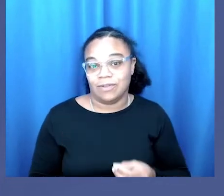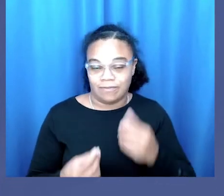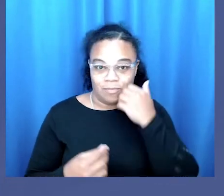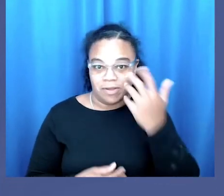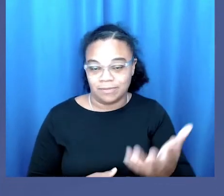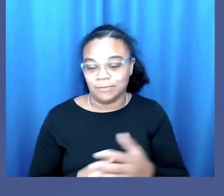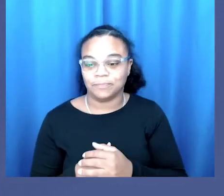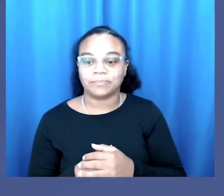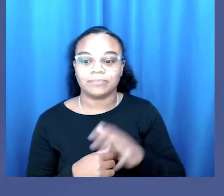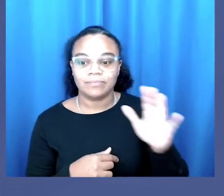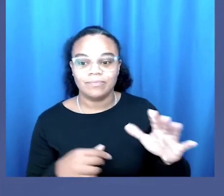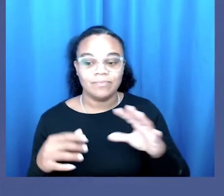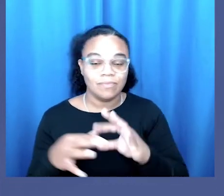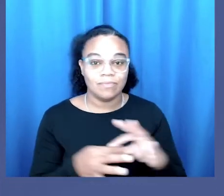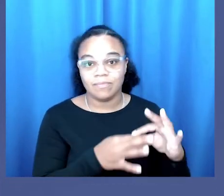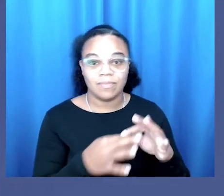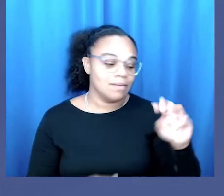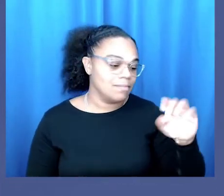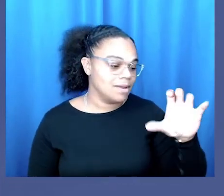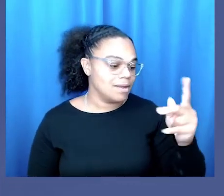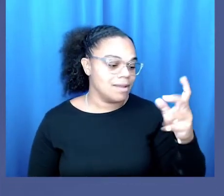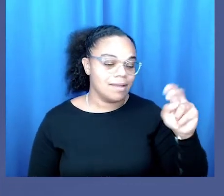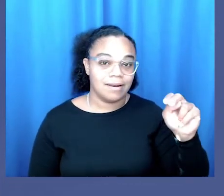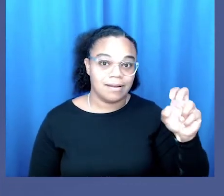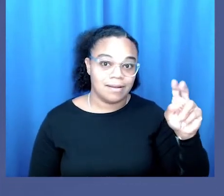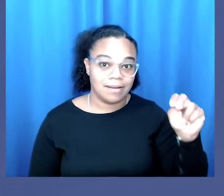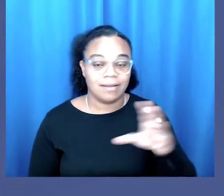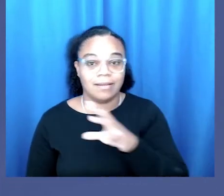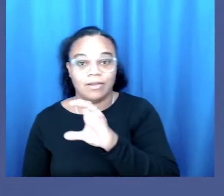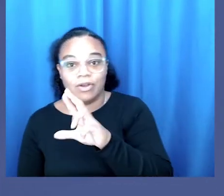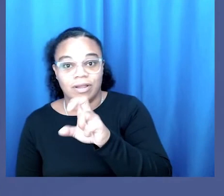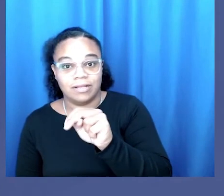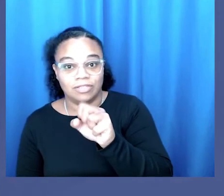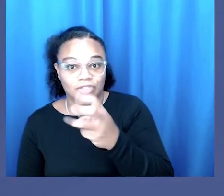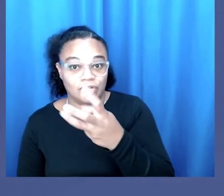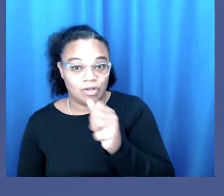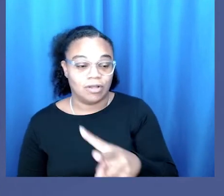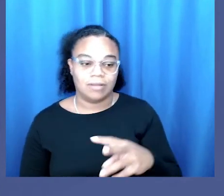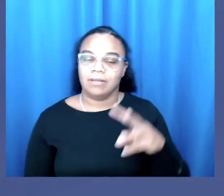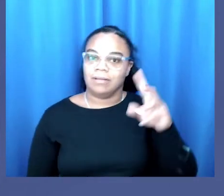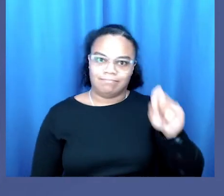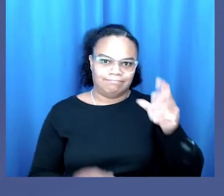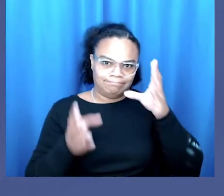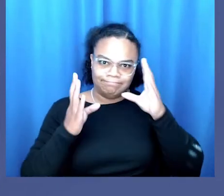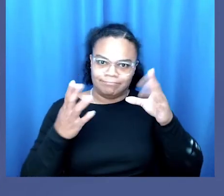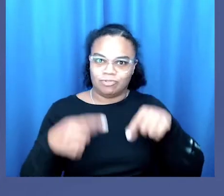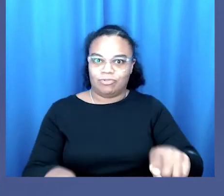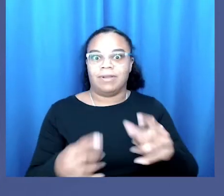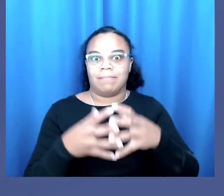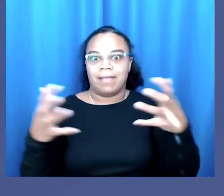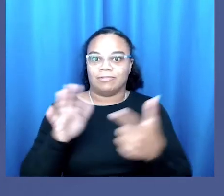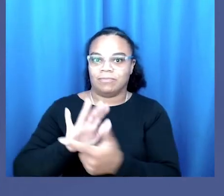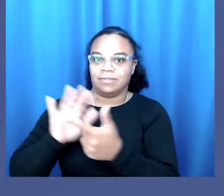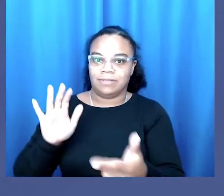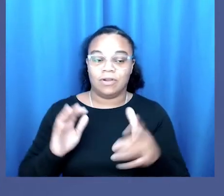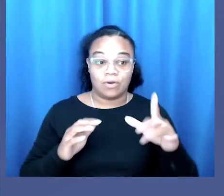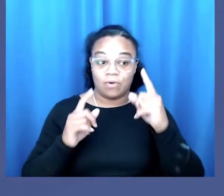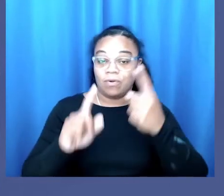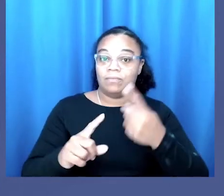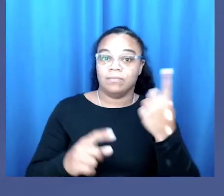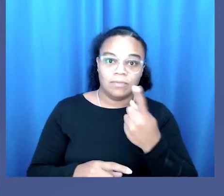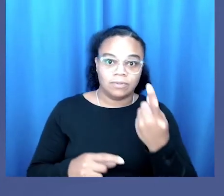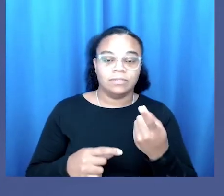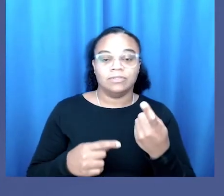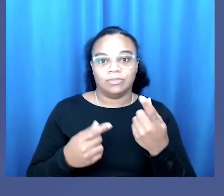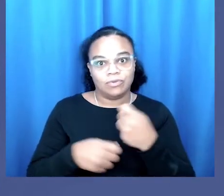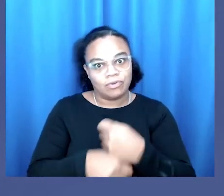This affiliation between McKinnon and Crenshaw should not be overlooked in the era of mass criminalization. McKinnon's goal has always been